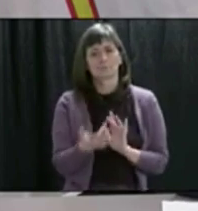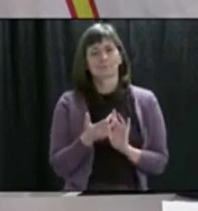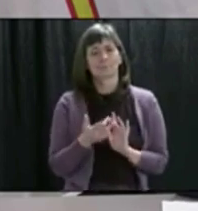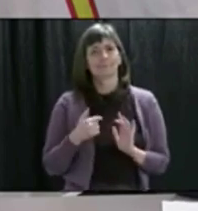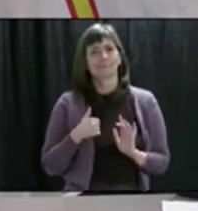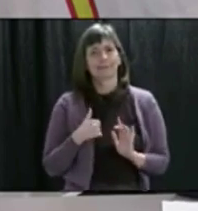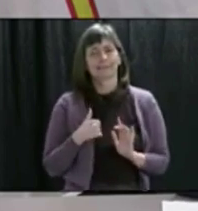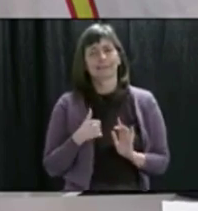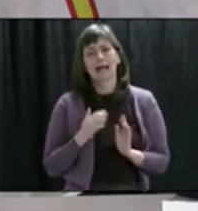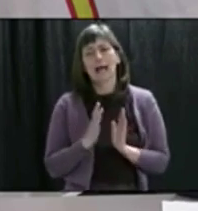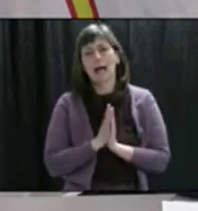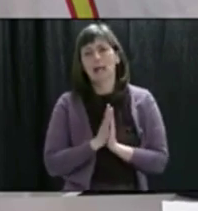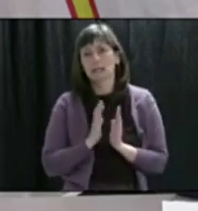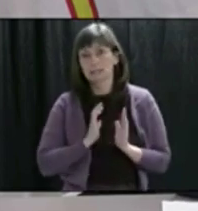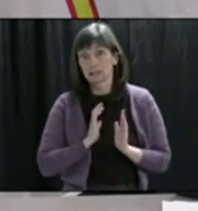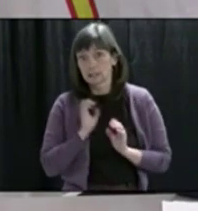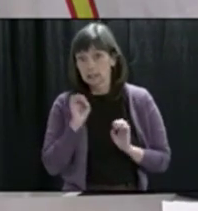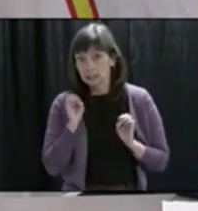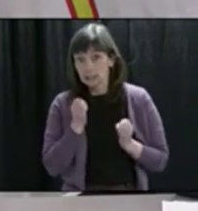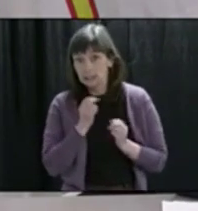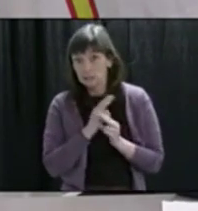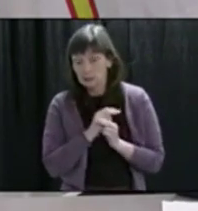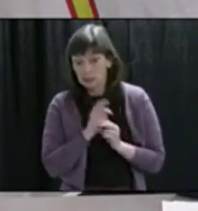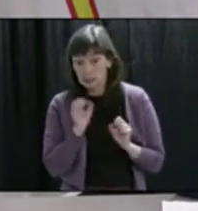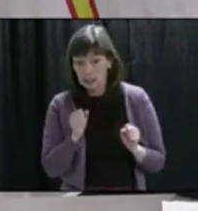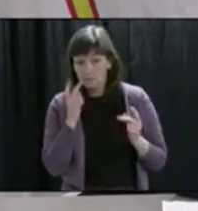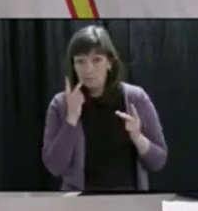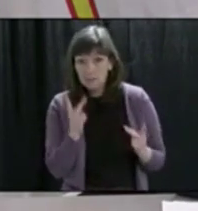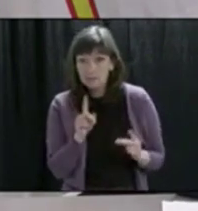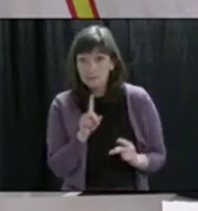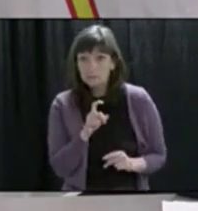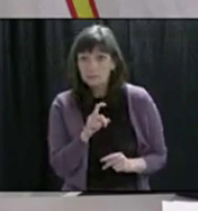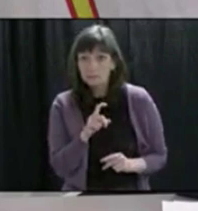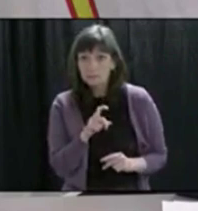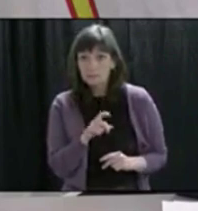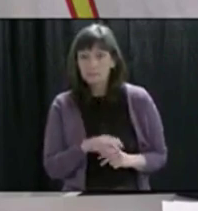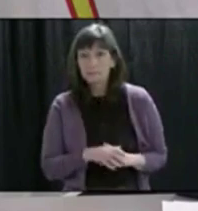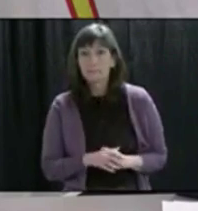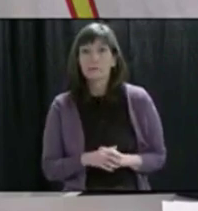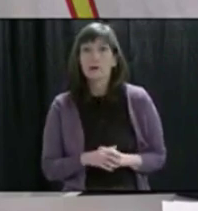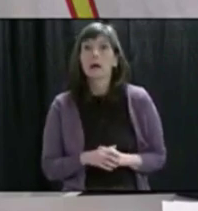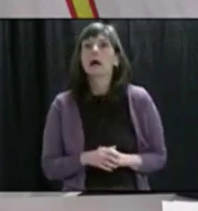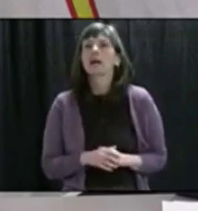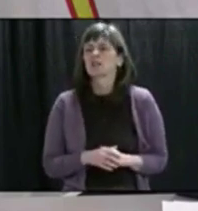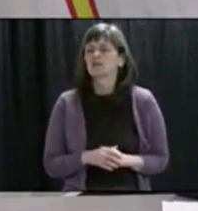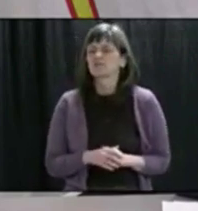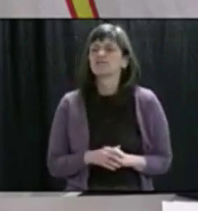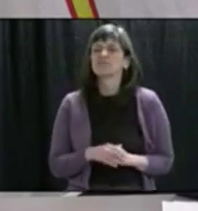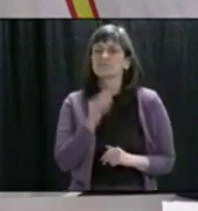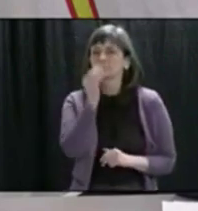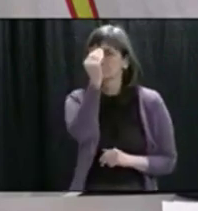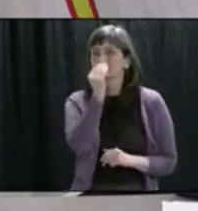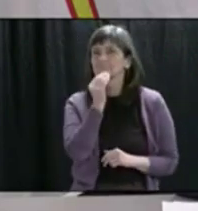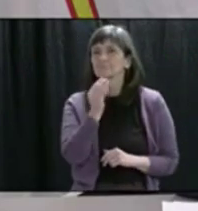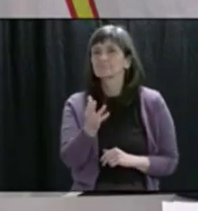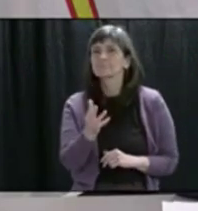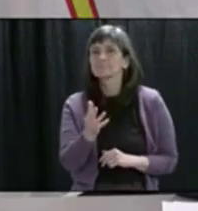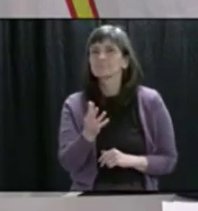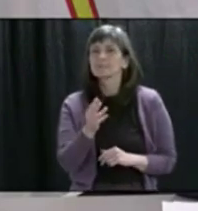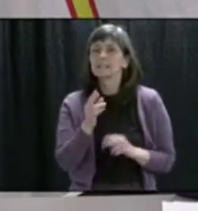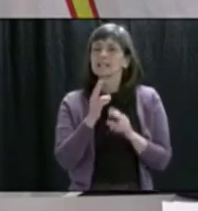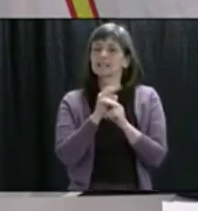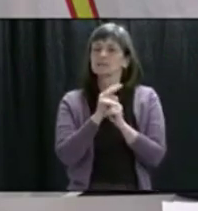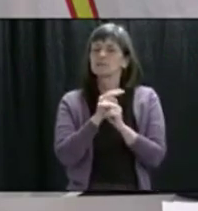if the Easter Bunny is going to be able to visit. And I can tell you, indeed, the Easter Bunny is an essential worker,